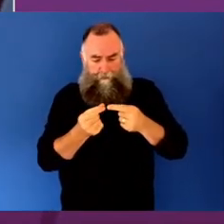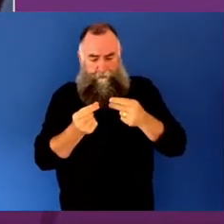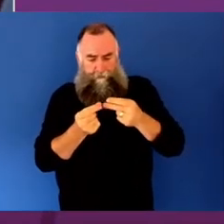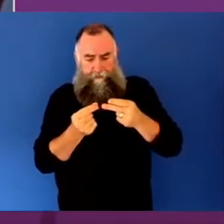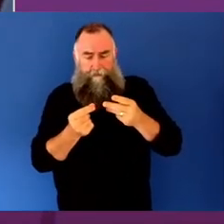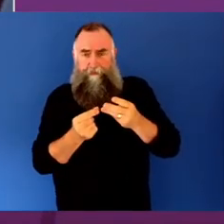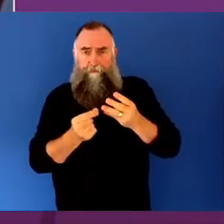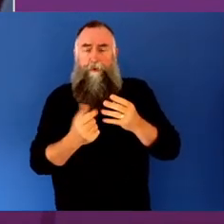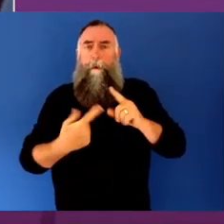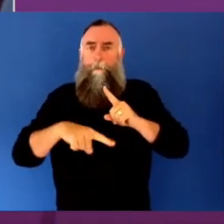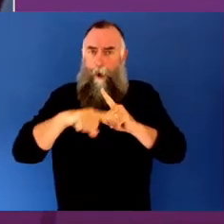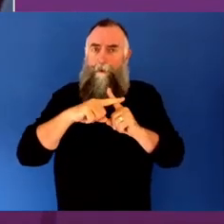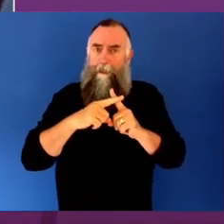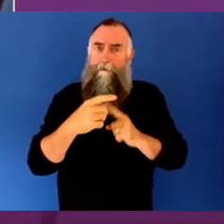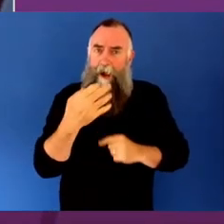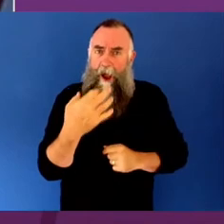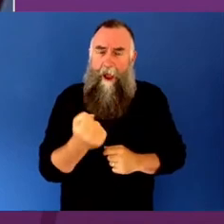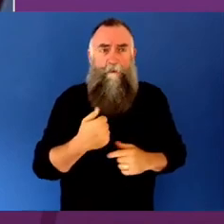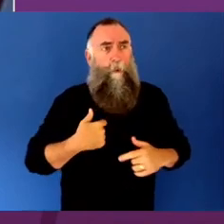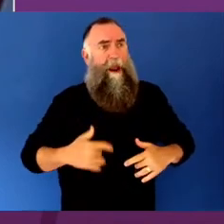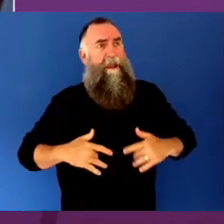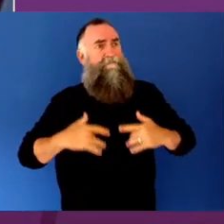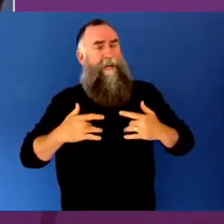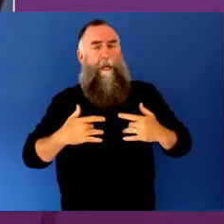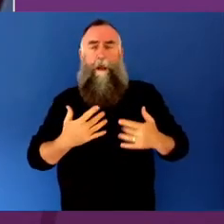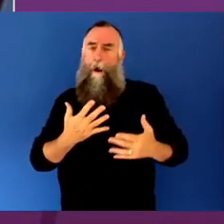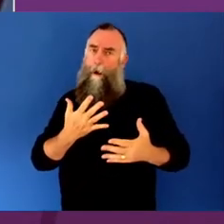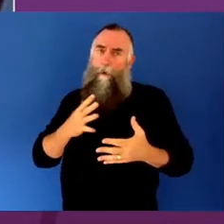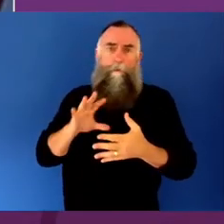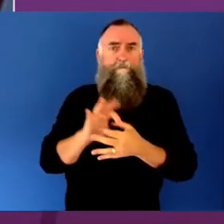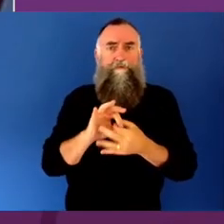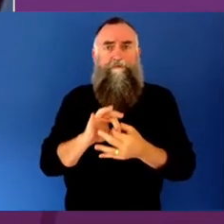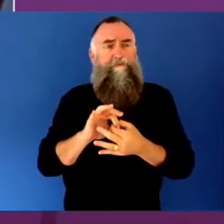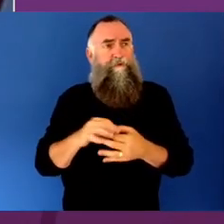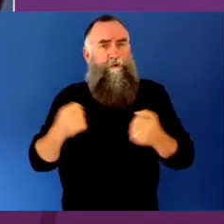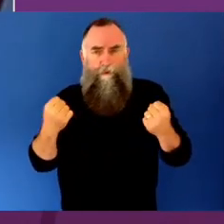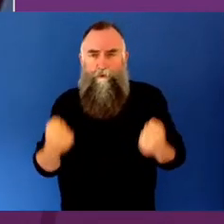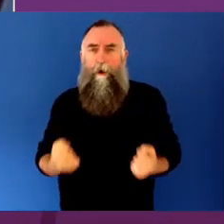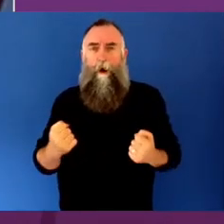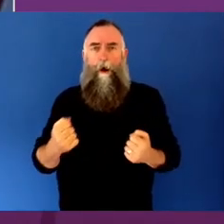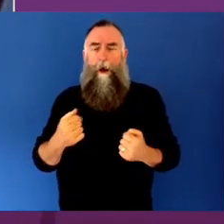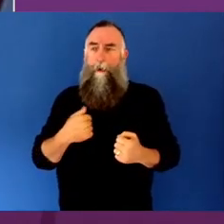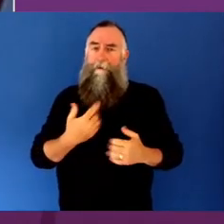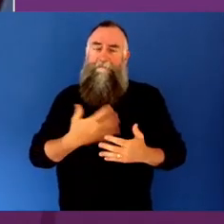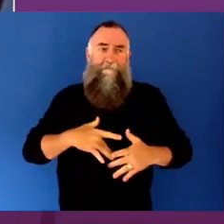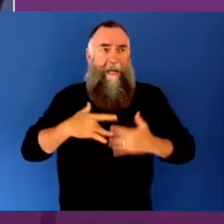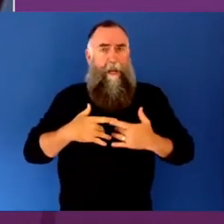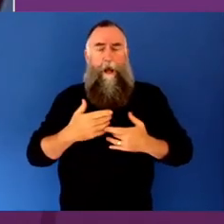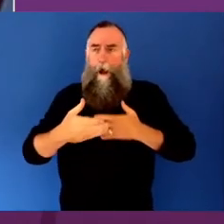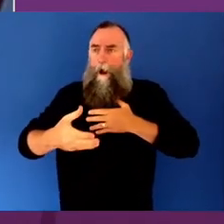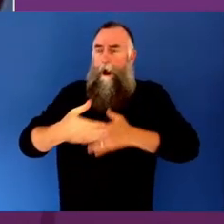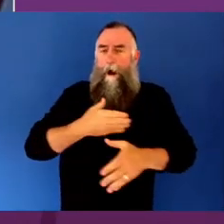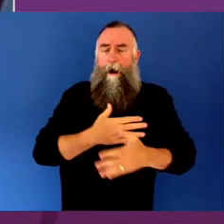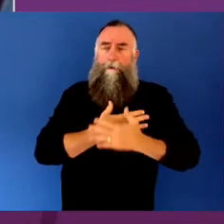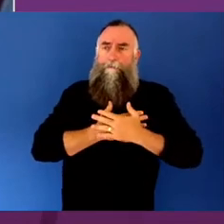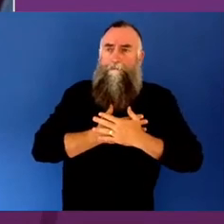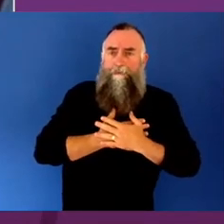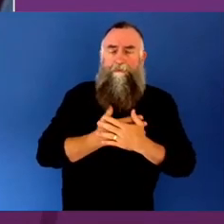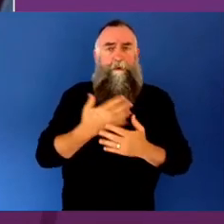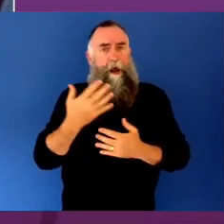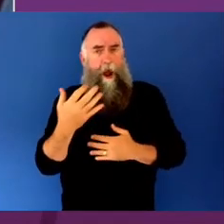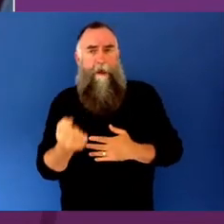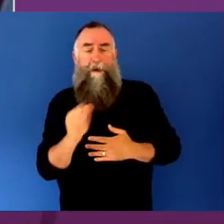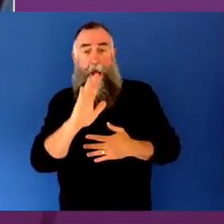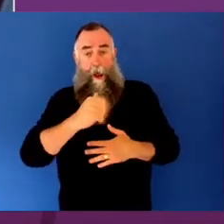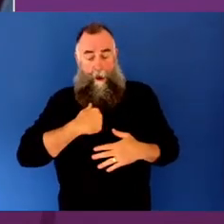inspired, connected, organically ethical, empathic and compassionate. Our hearts and minds